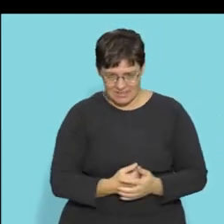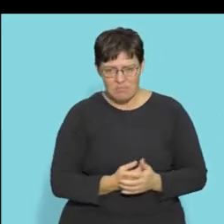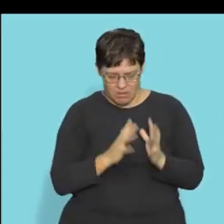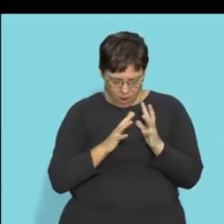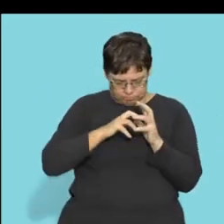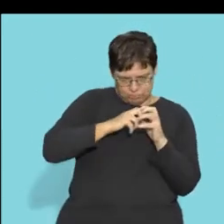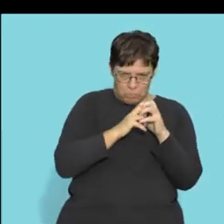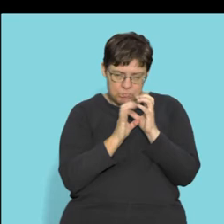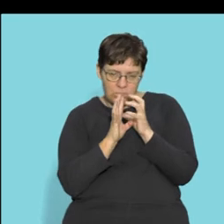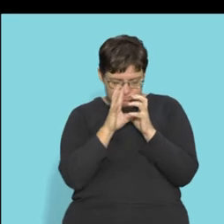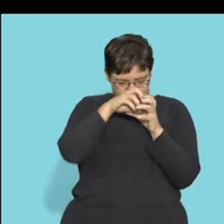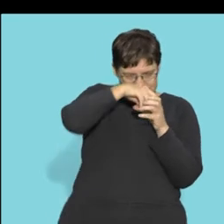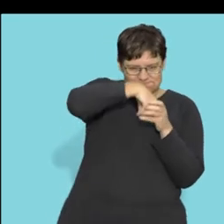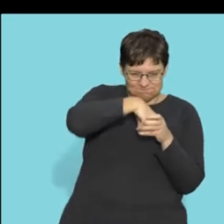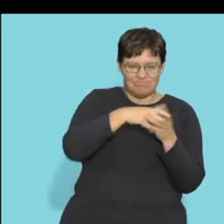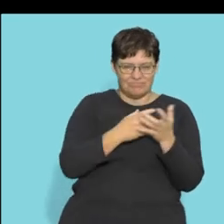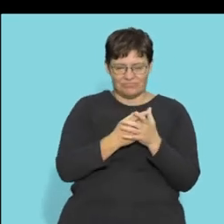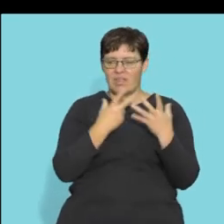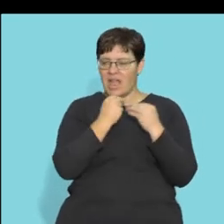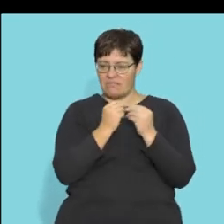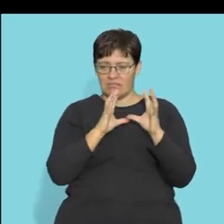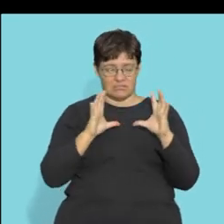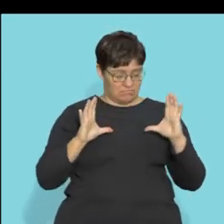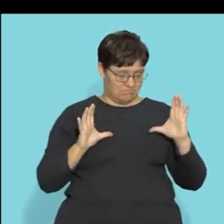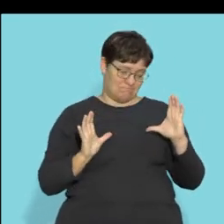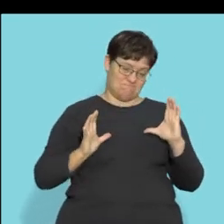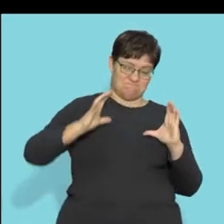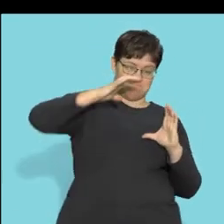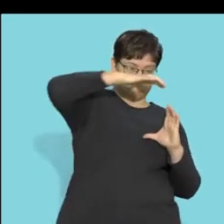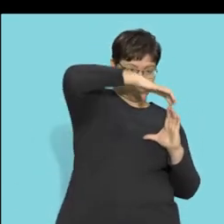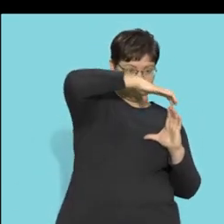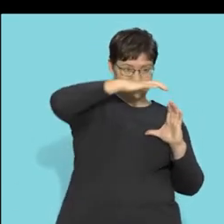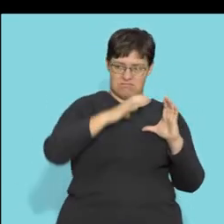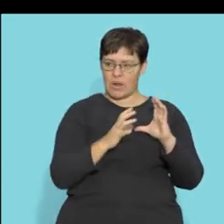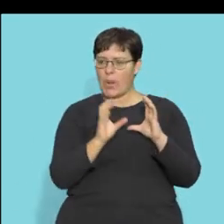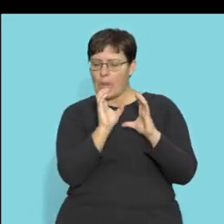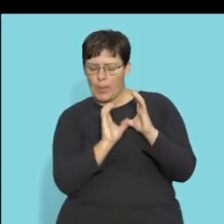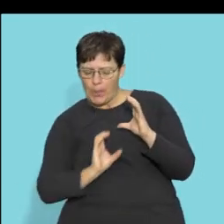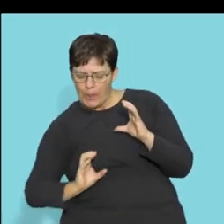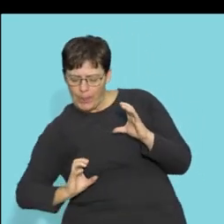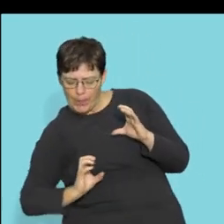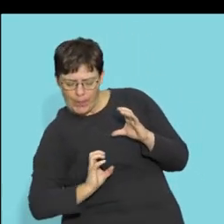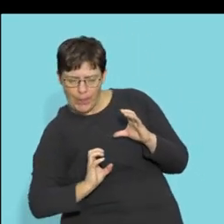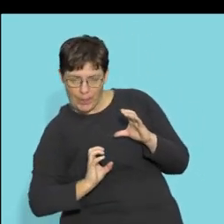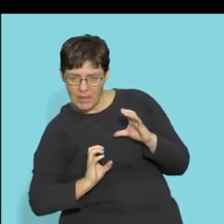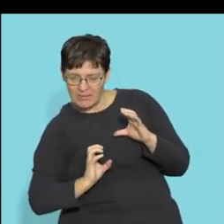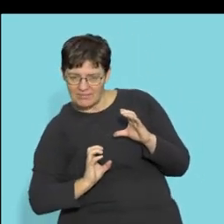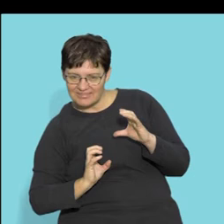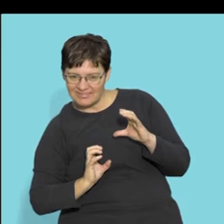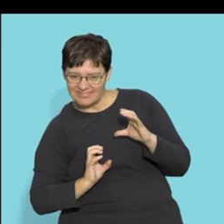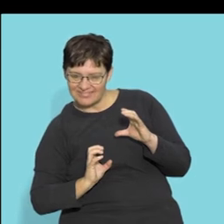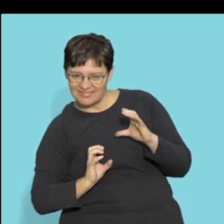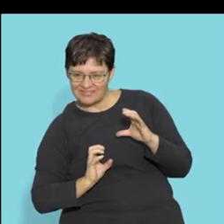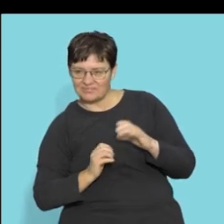fit into your skull right and you'll see the brain is composed of this big part here and then there's this small